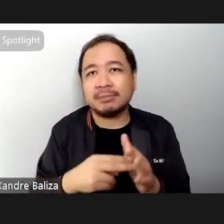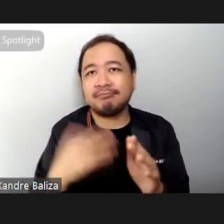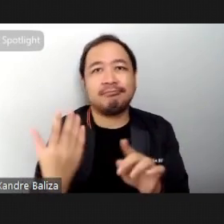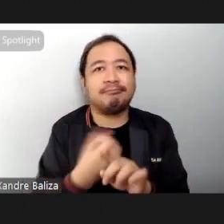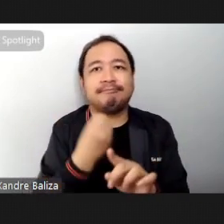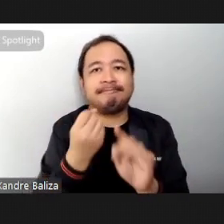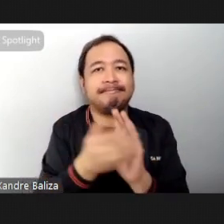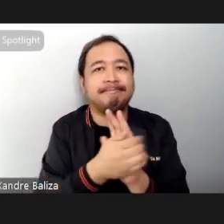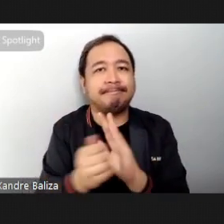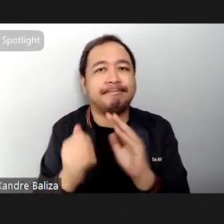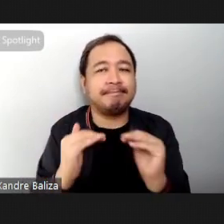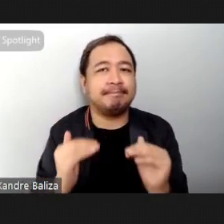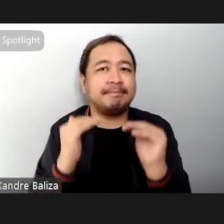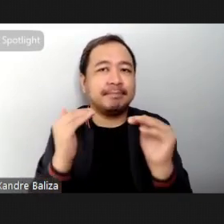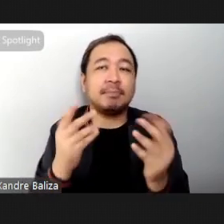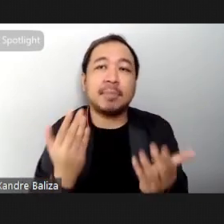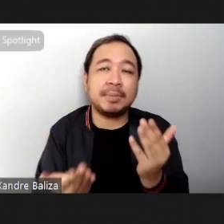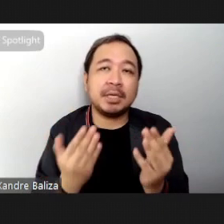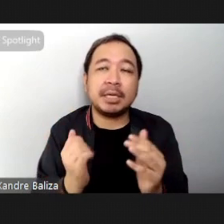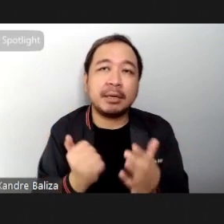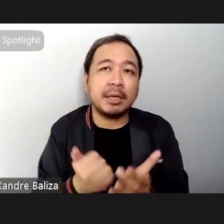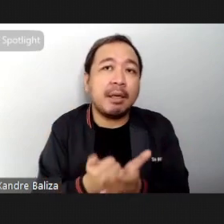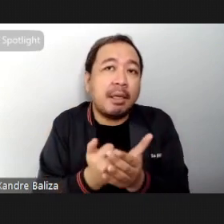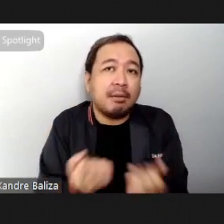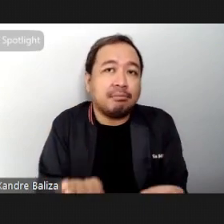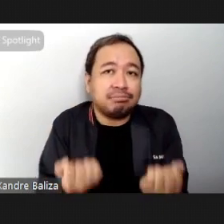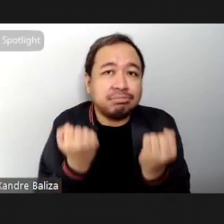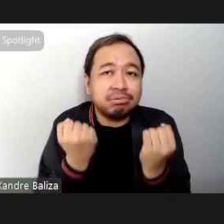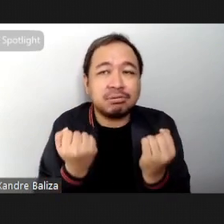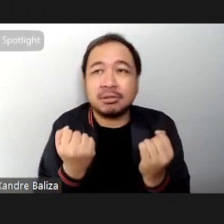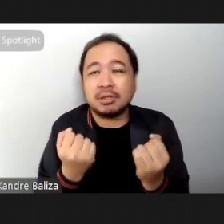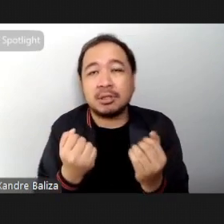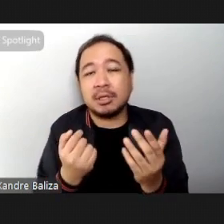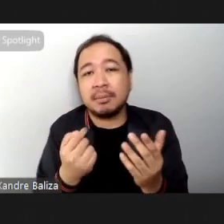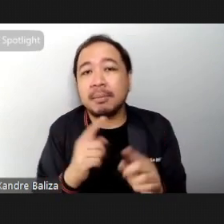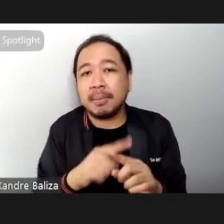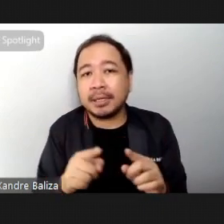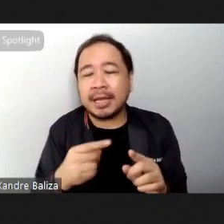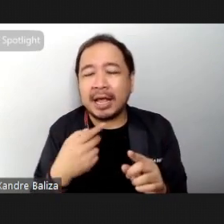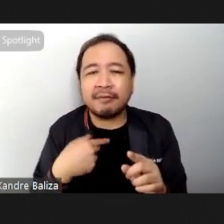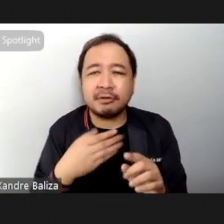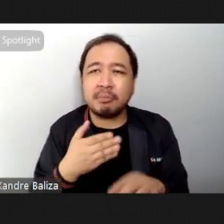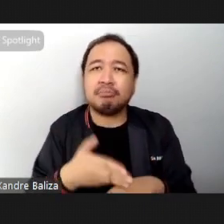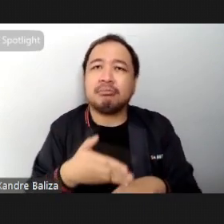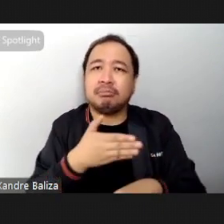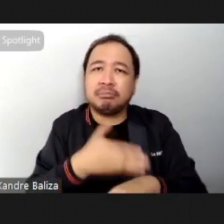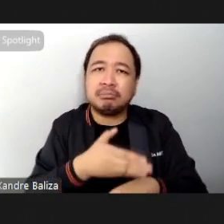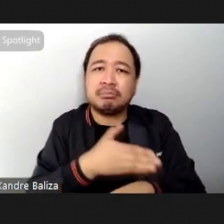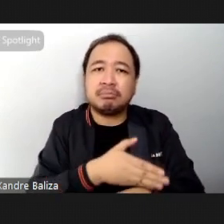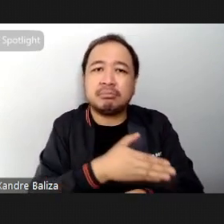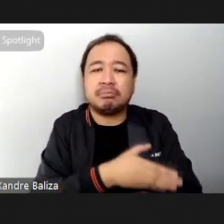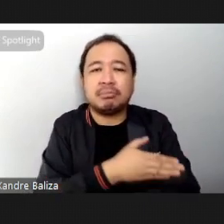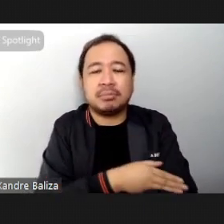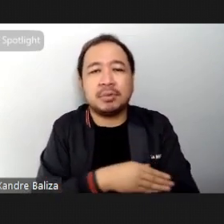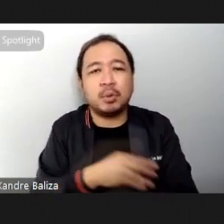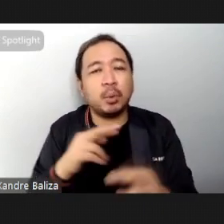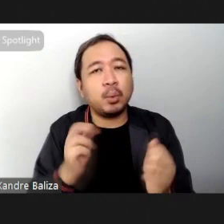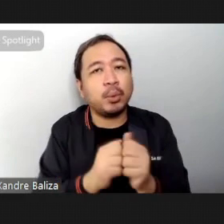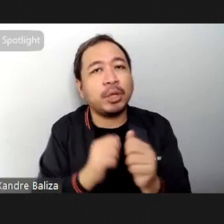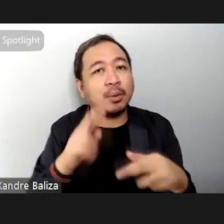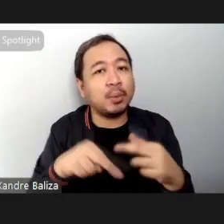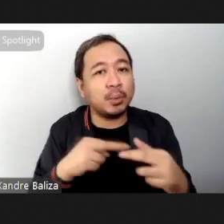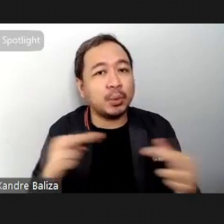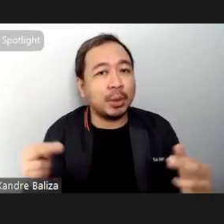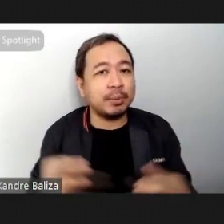or maybe lift heavier weights when you exercise there is already a concrete sense of progression as you get better at the ropes the better you get